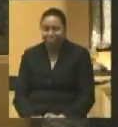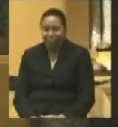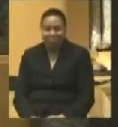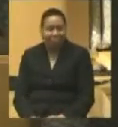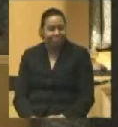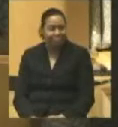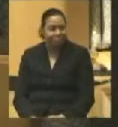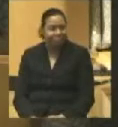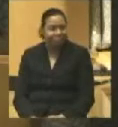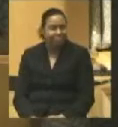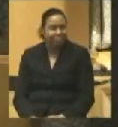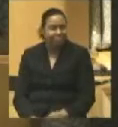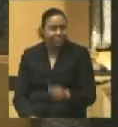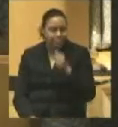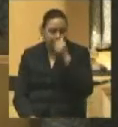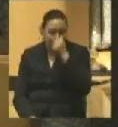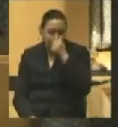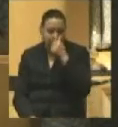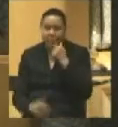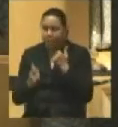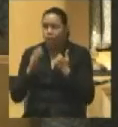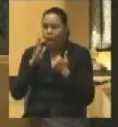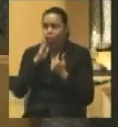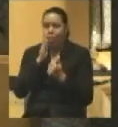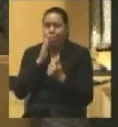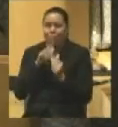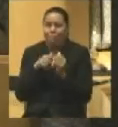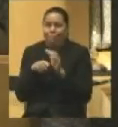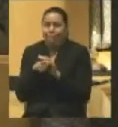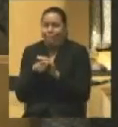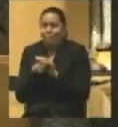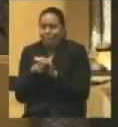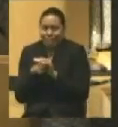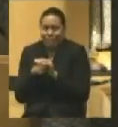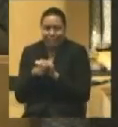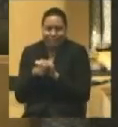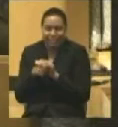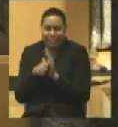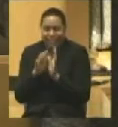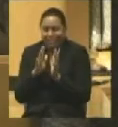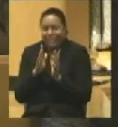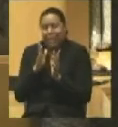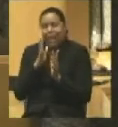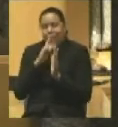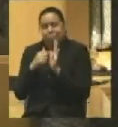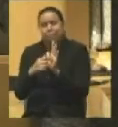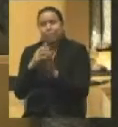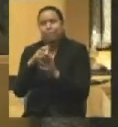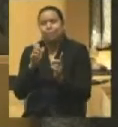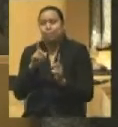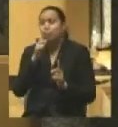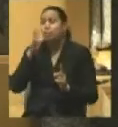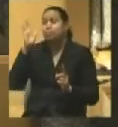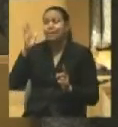And I will, at this point, hide behind some of the people who are speaking here are